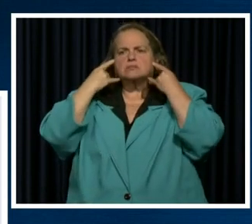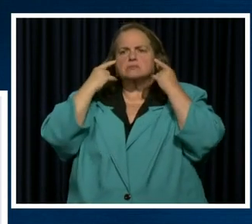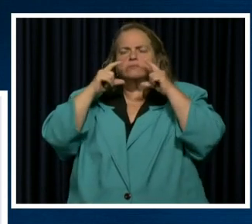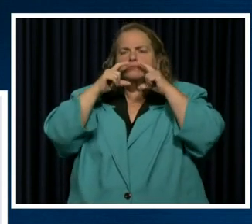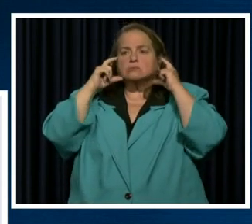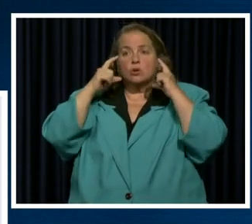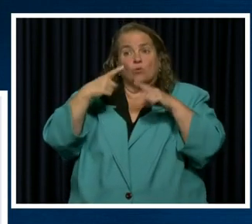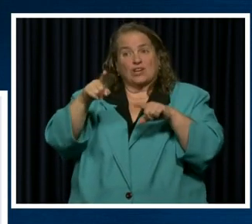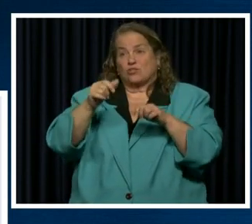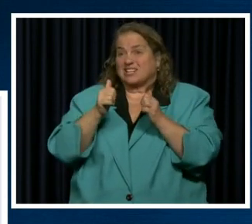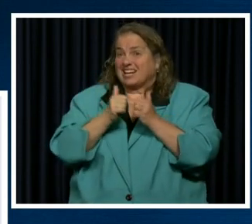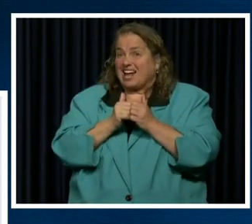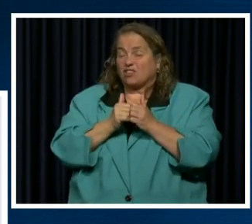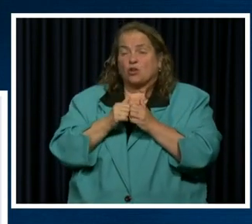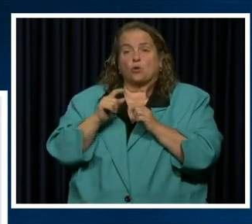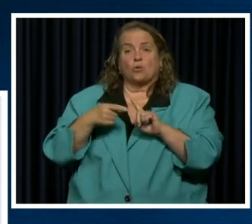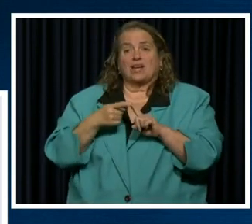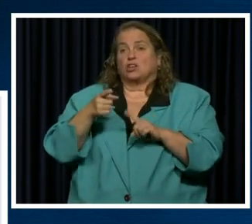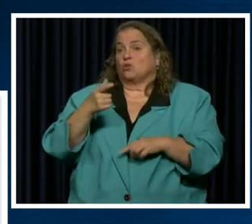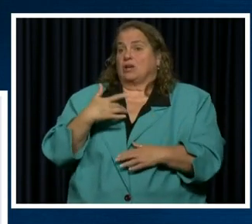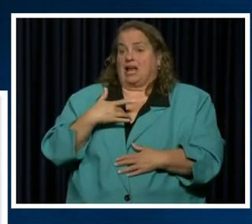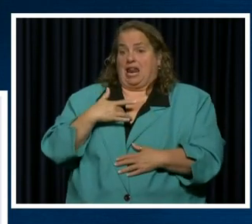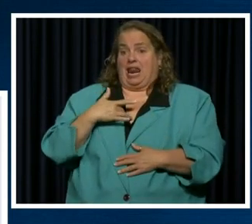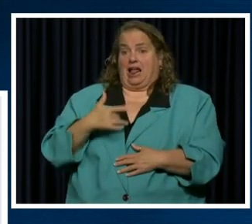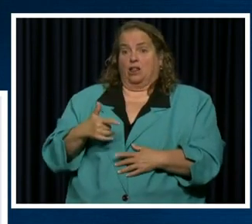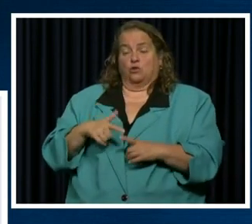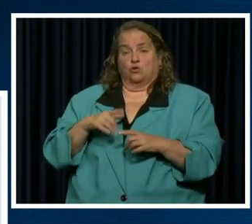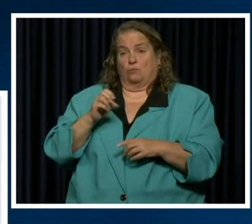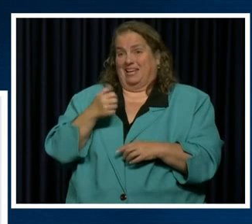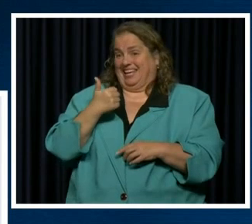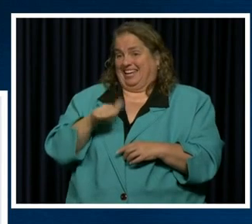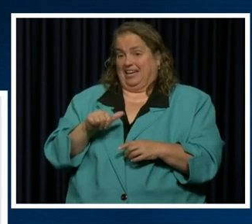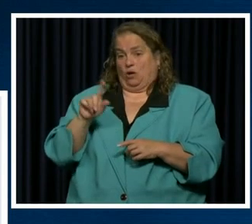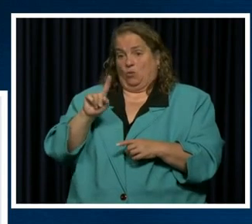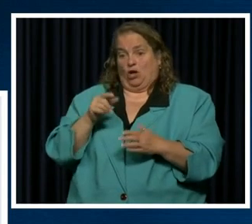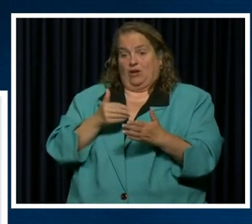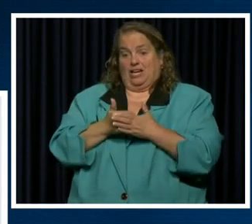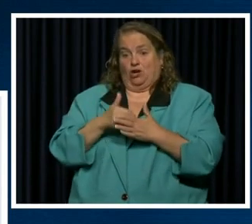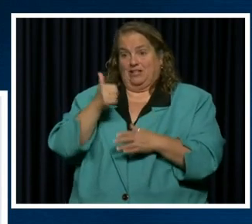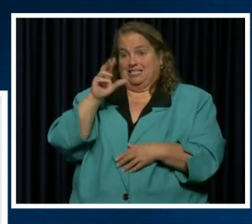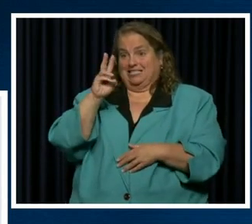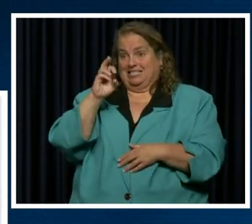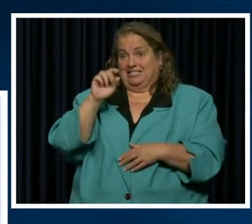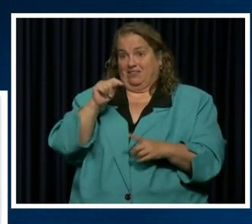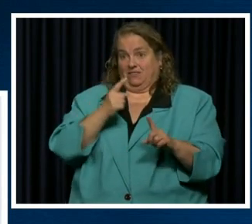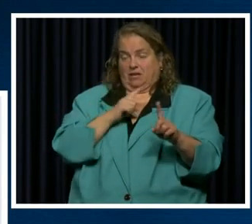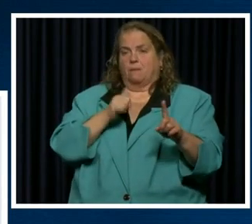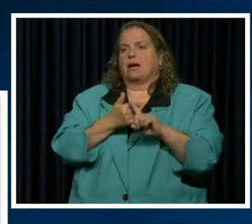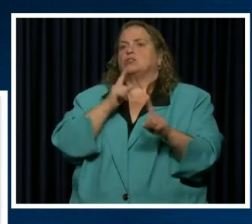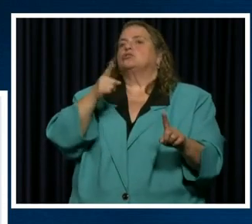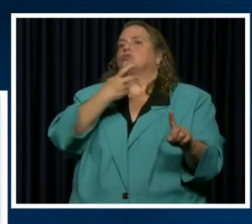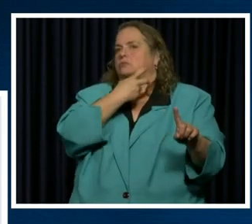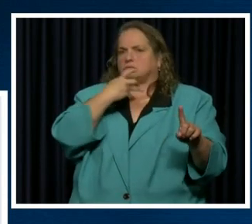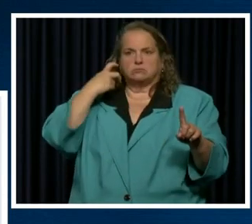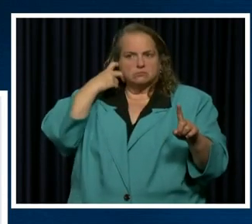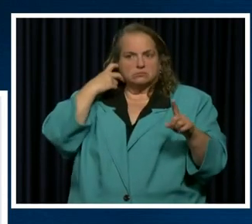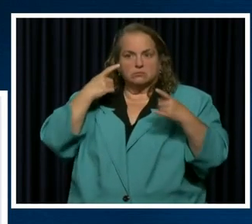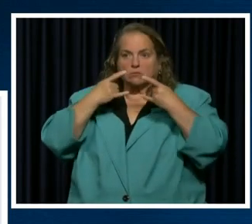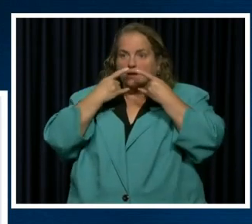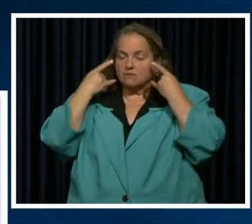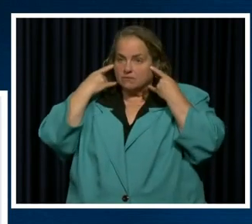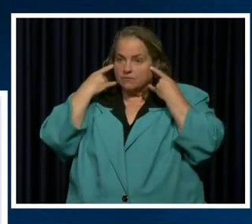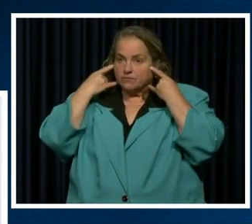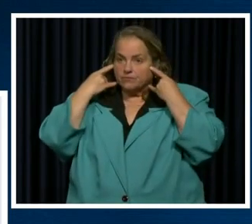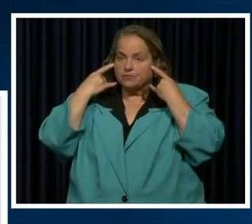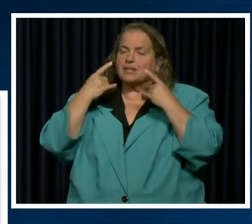you are together, whenever you are likely to be anywhere near the six feet barrier, make sure you have a cloth face covering